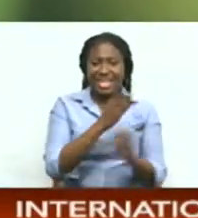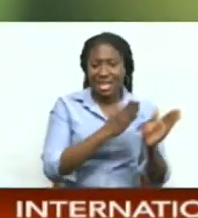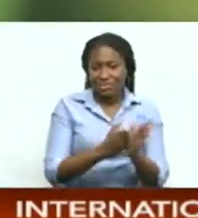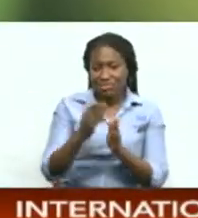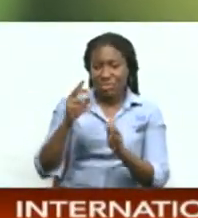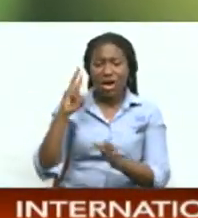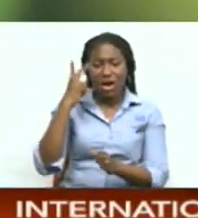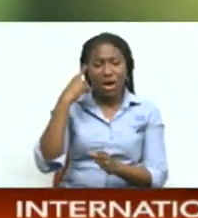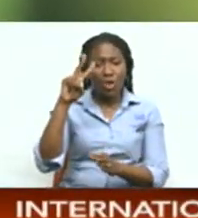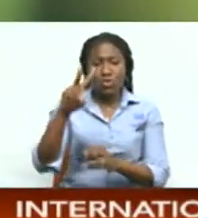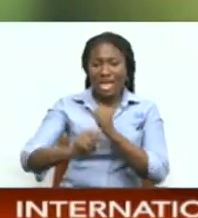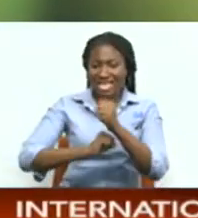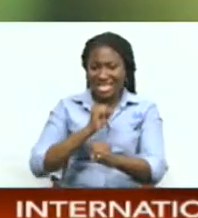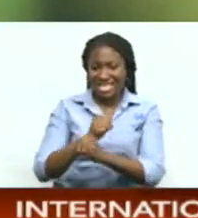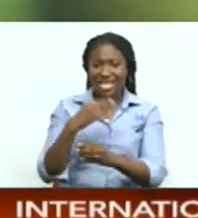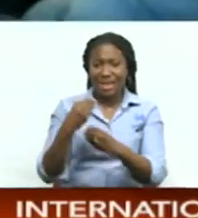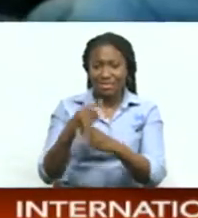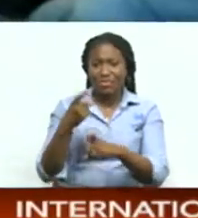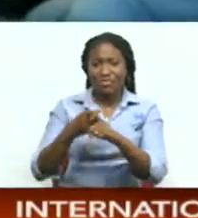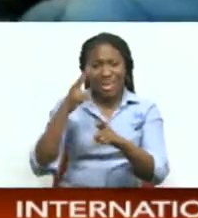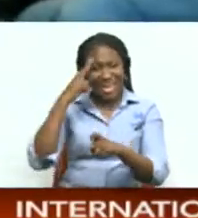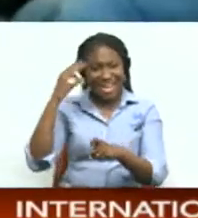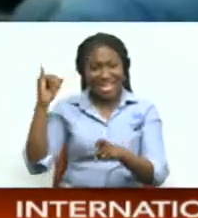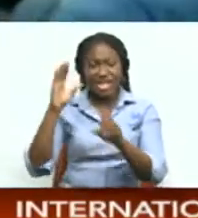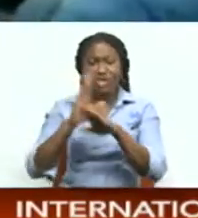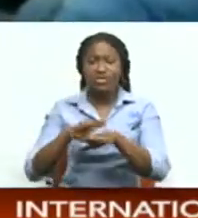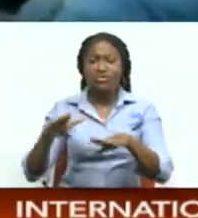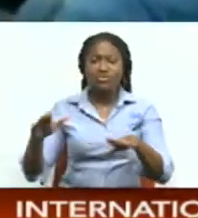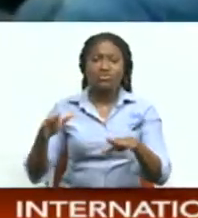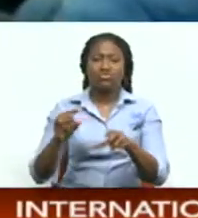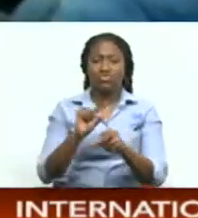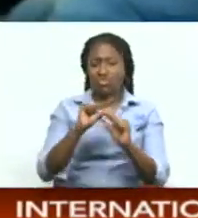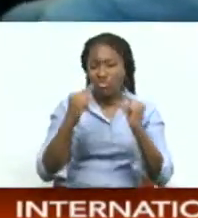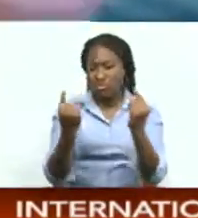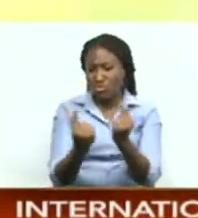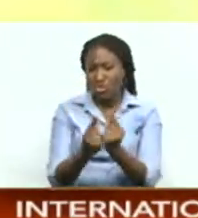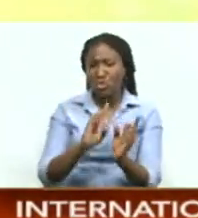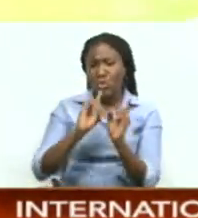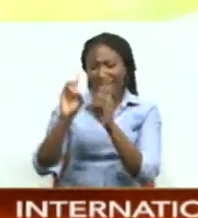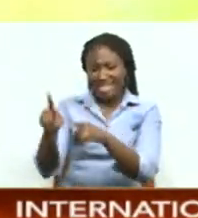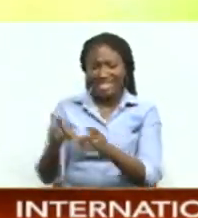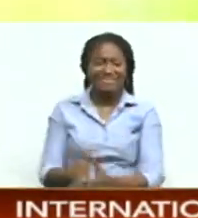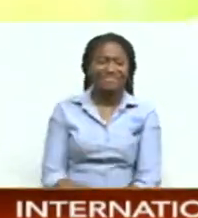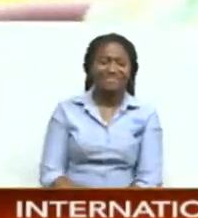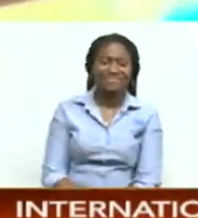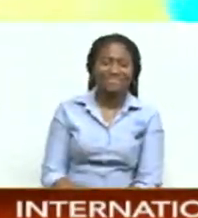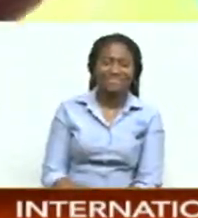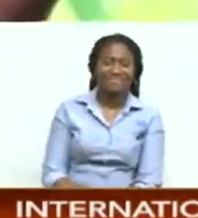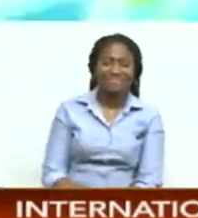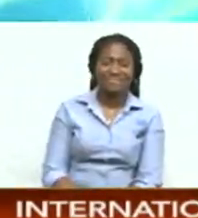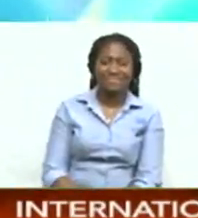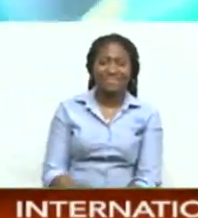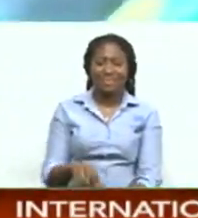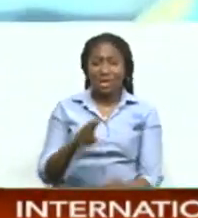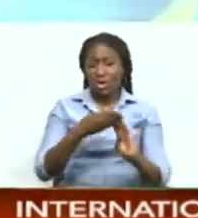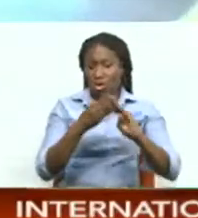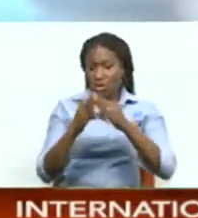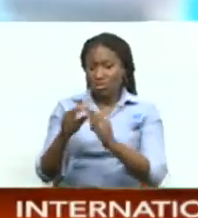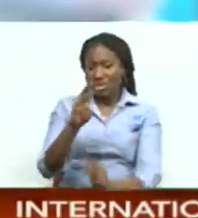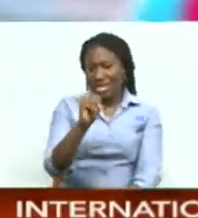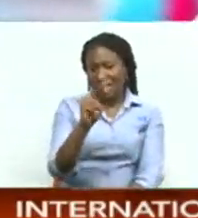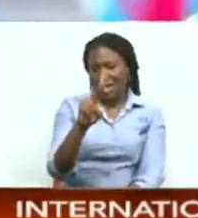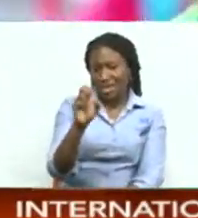for two years and funding will be provided by Haiti children's various established donors executive director of mustard seed communities international